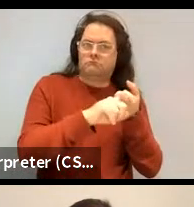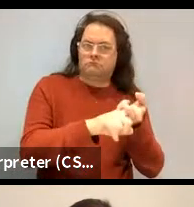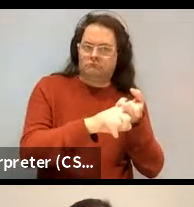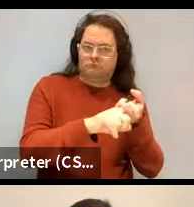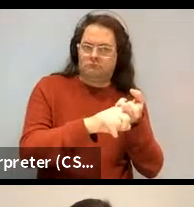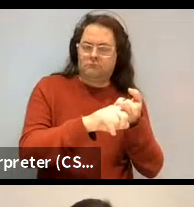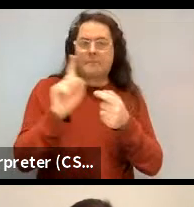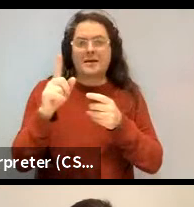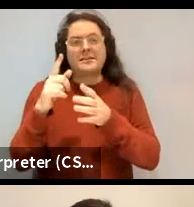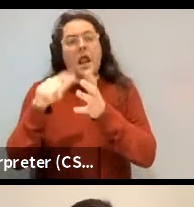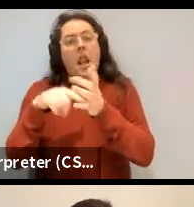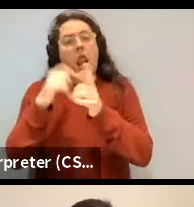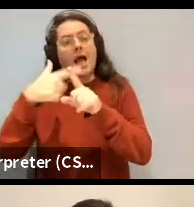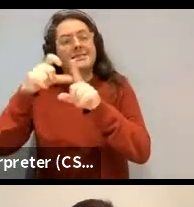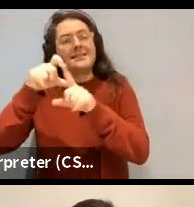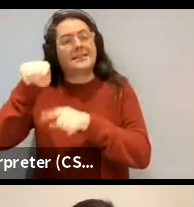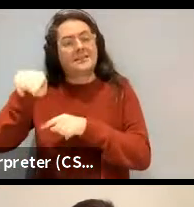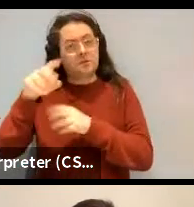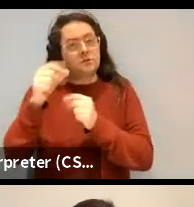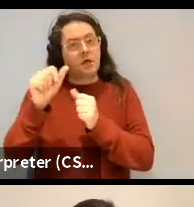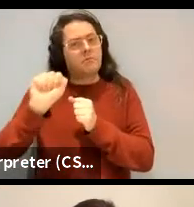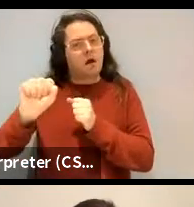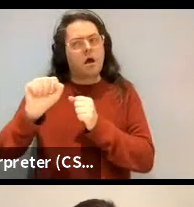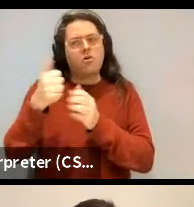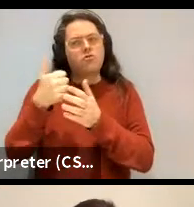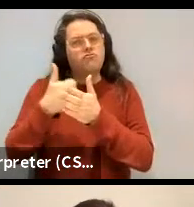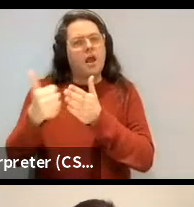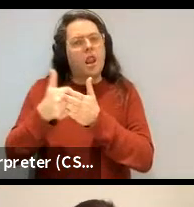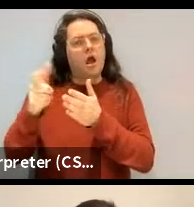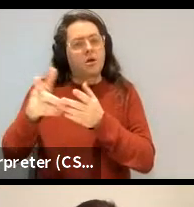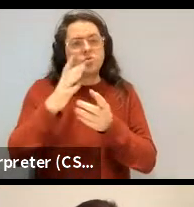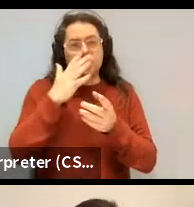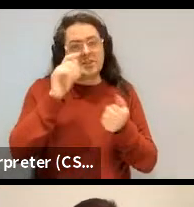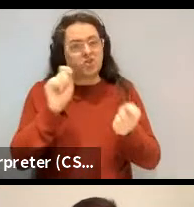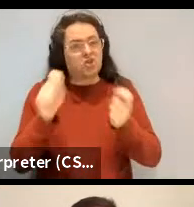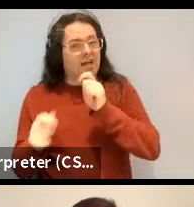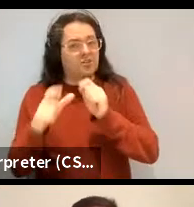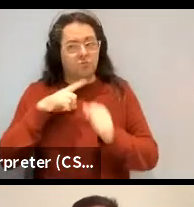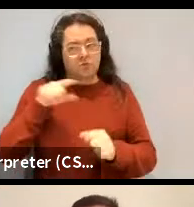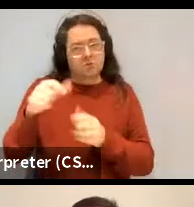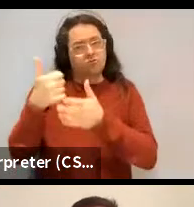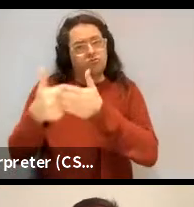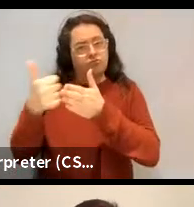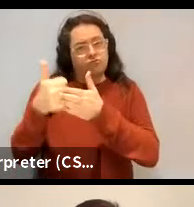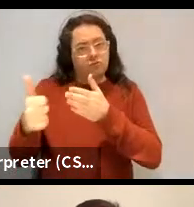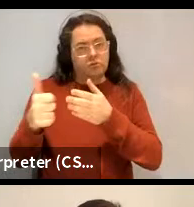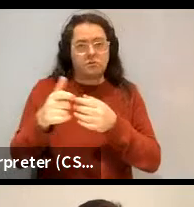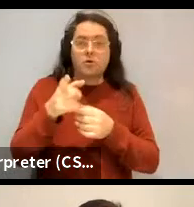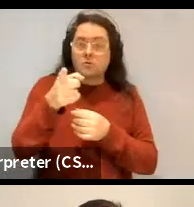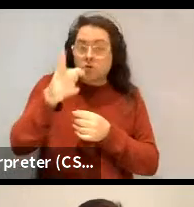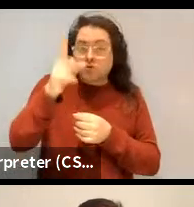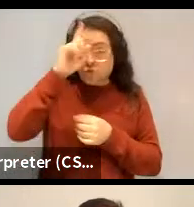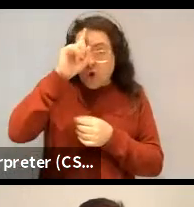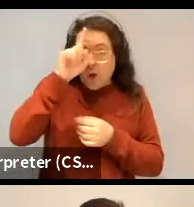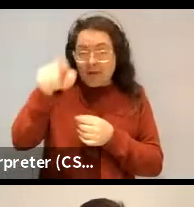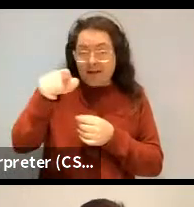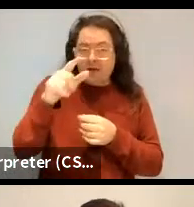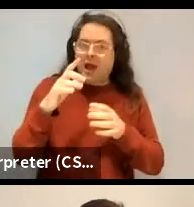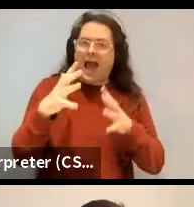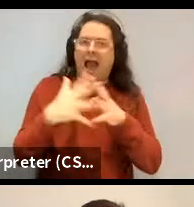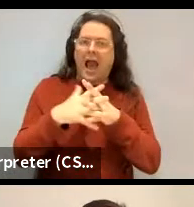cluster of cases that were regular and generalized. Yeah. So I don't know the history of German, how it regularized, but